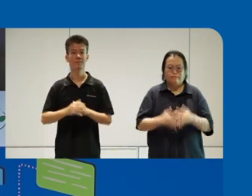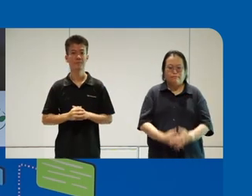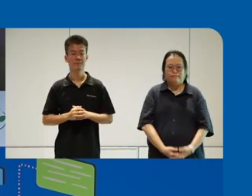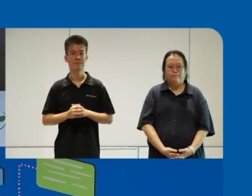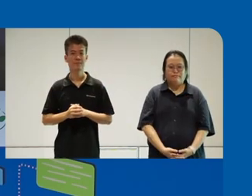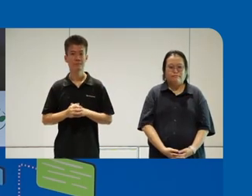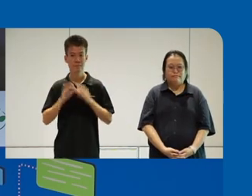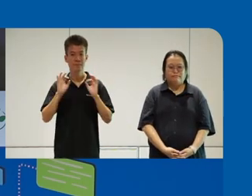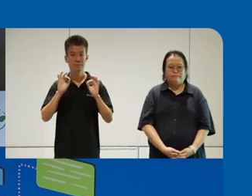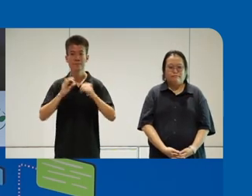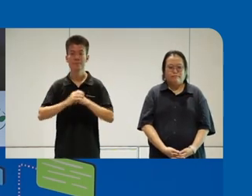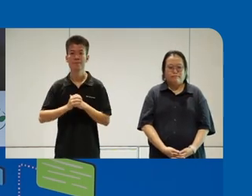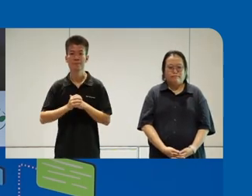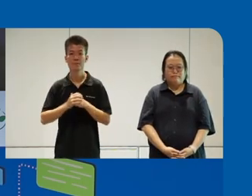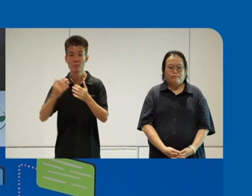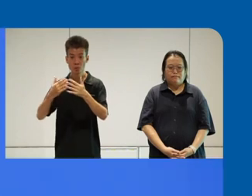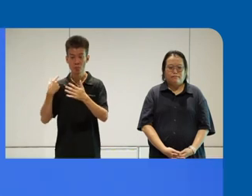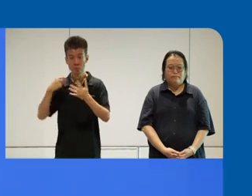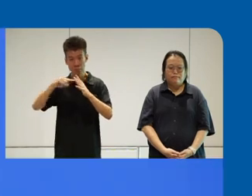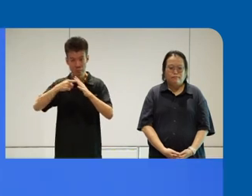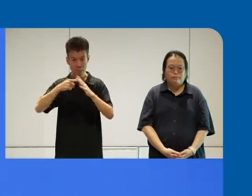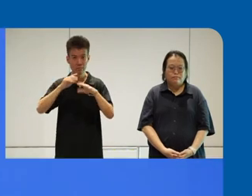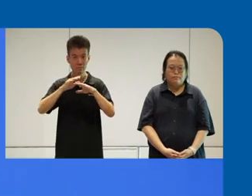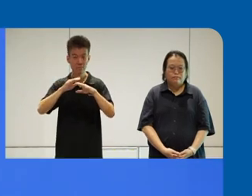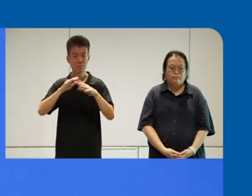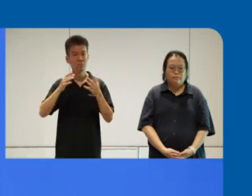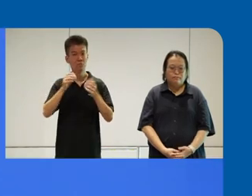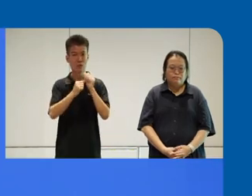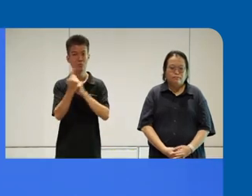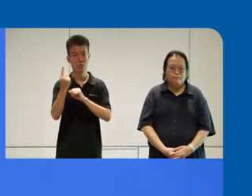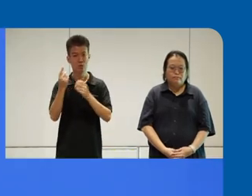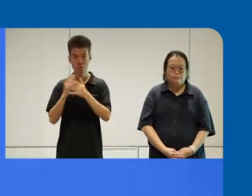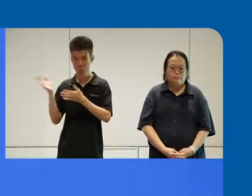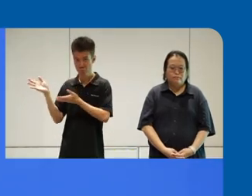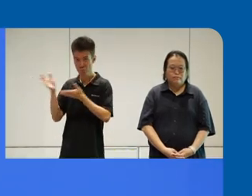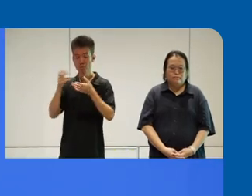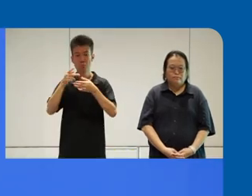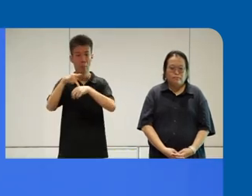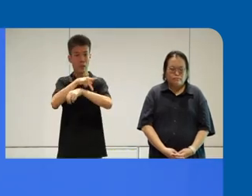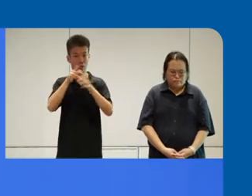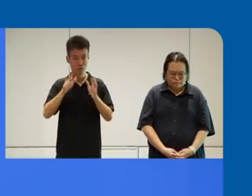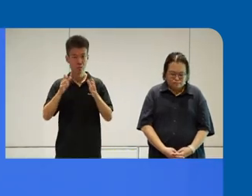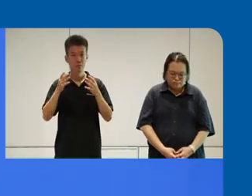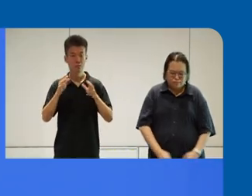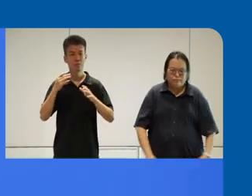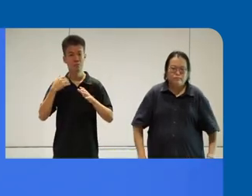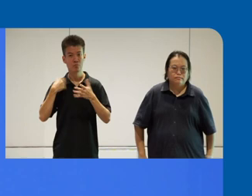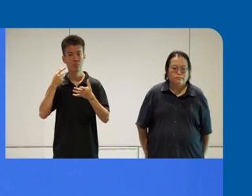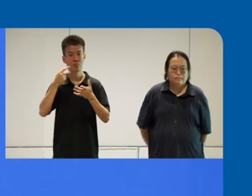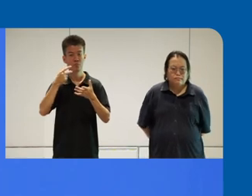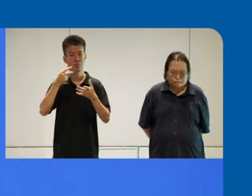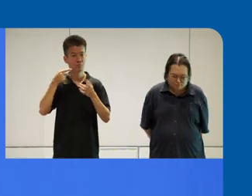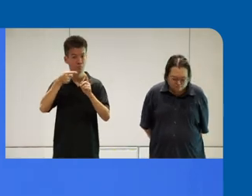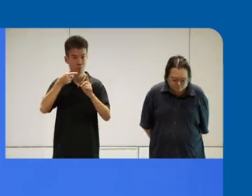All right, so before we kick things off, every one of our panelists here have a particular